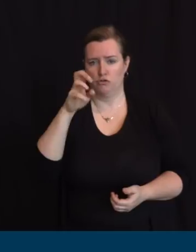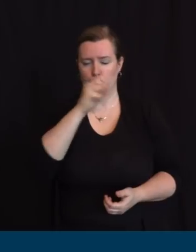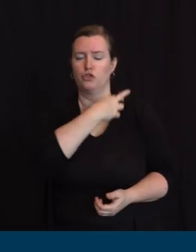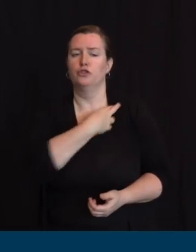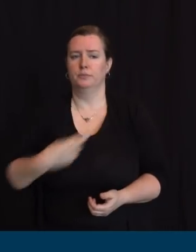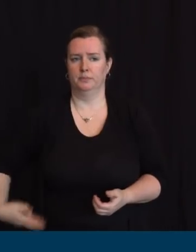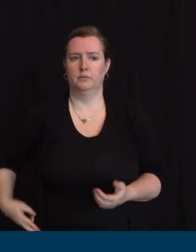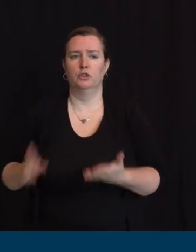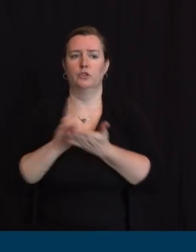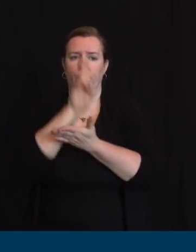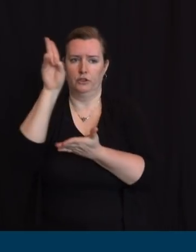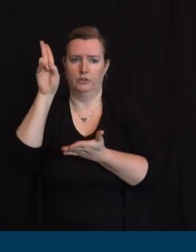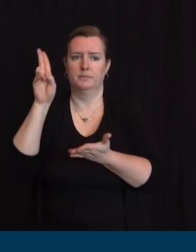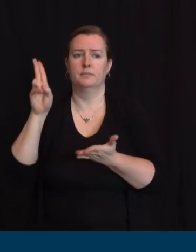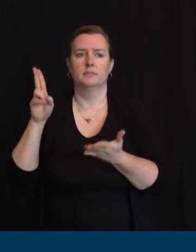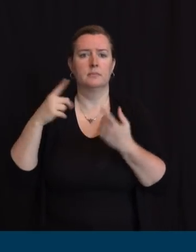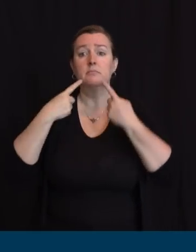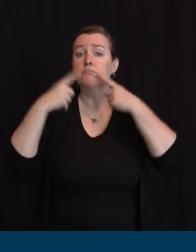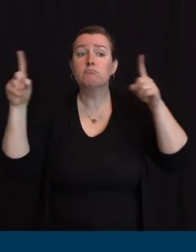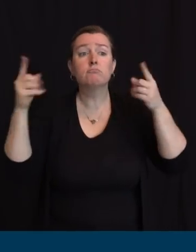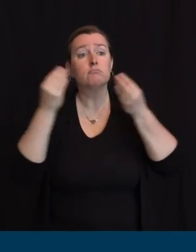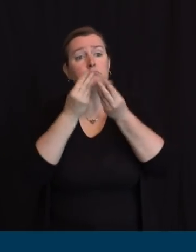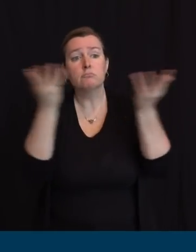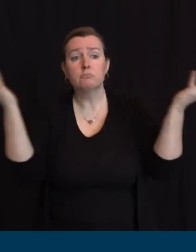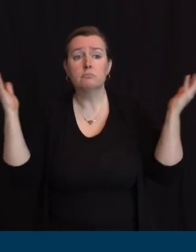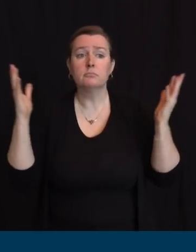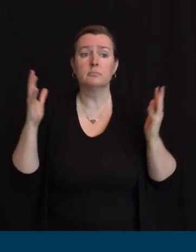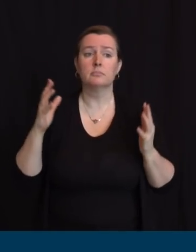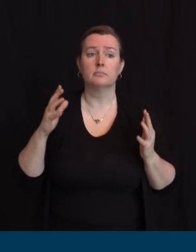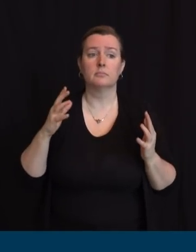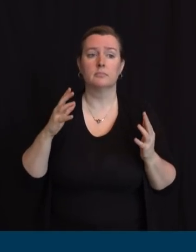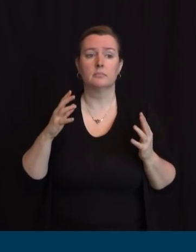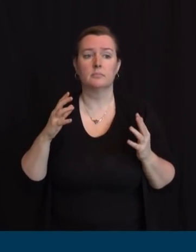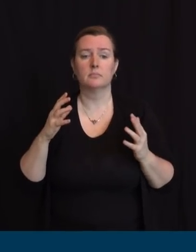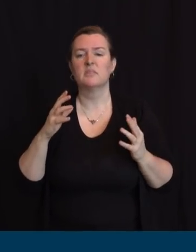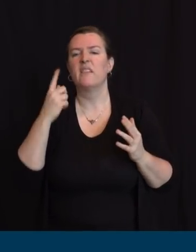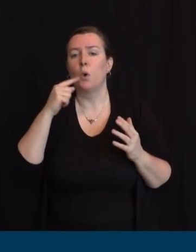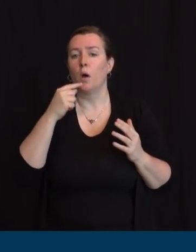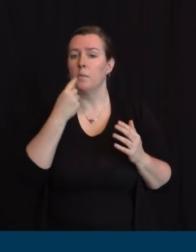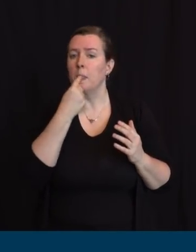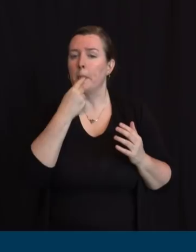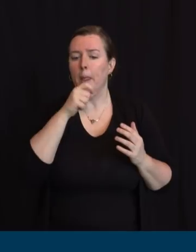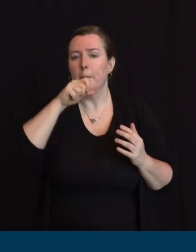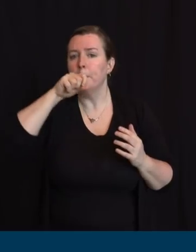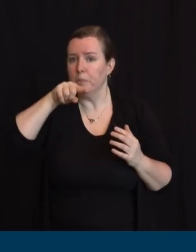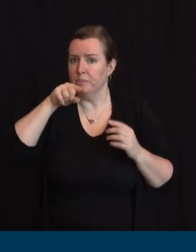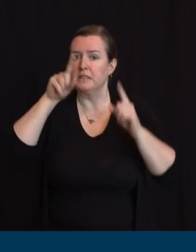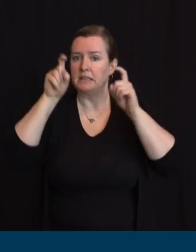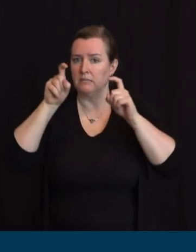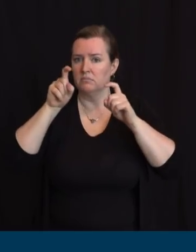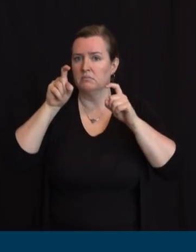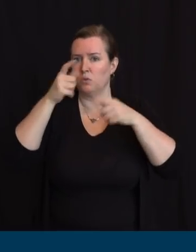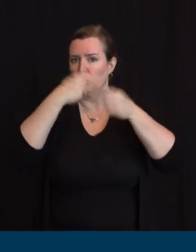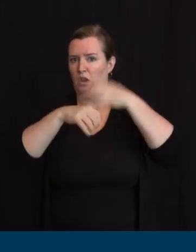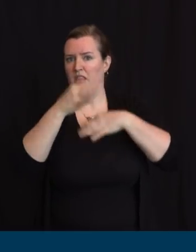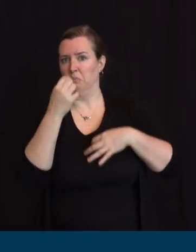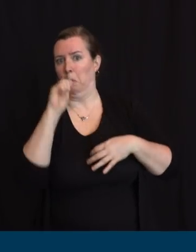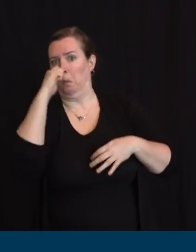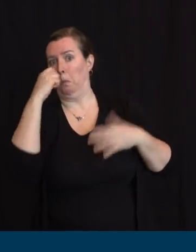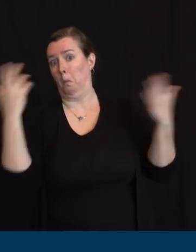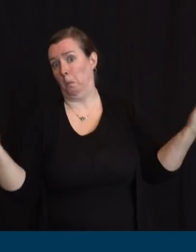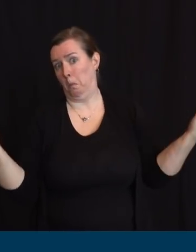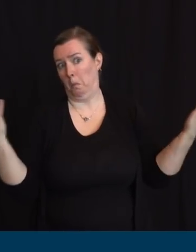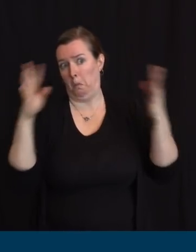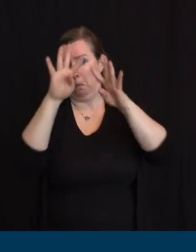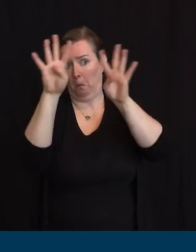has the potential for mass testing. An important benefit of this new FDA-approved method is that if we